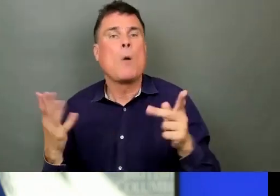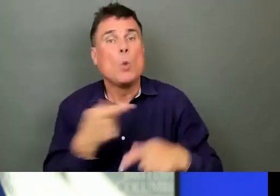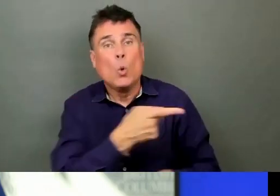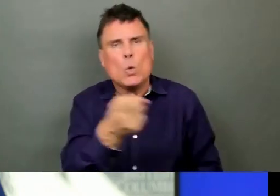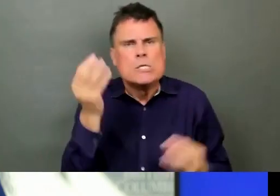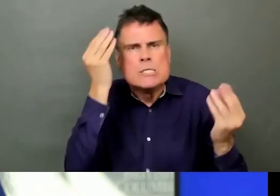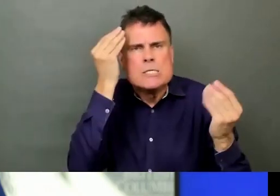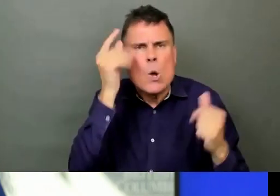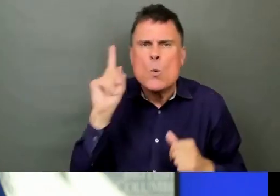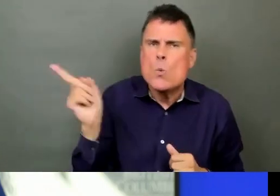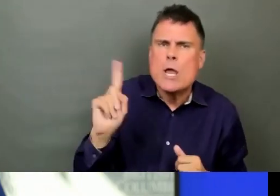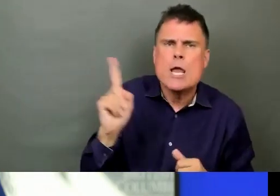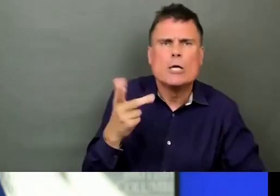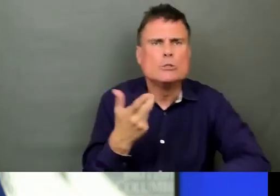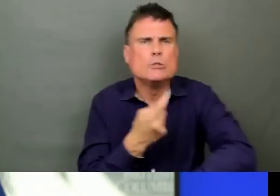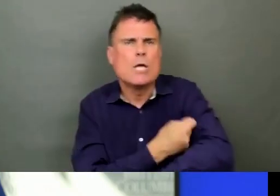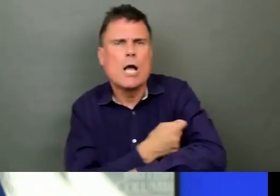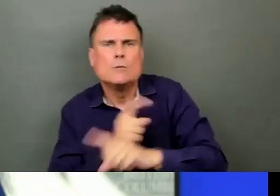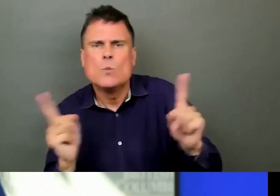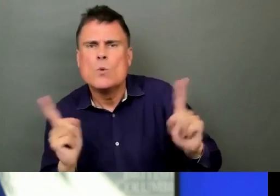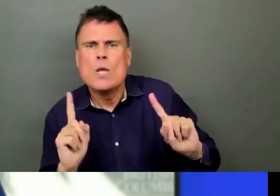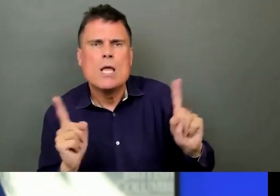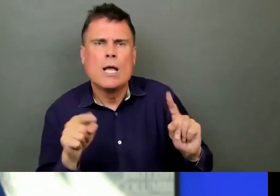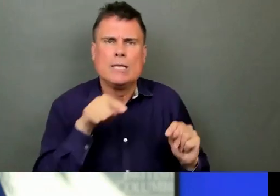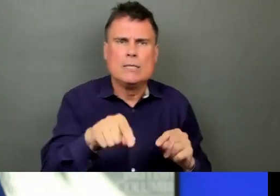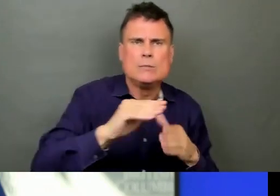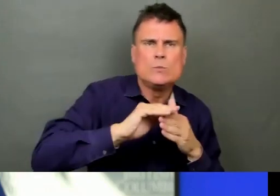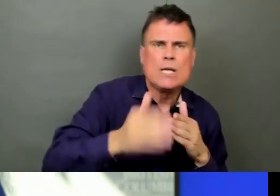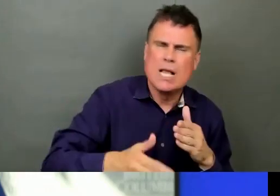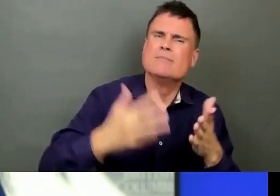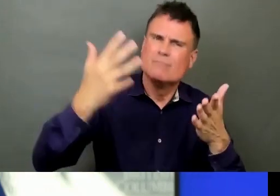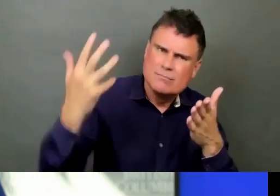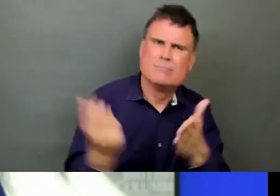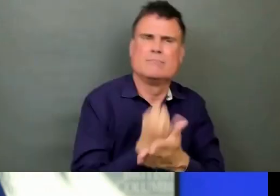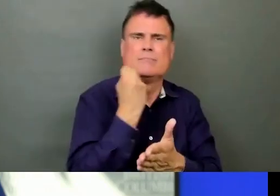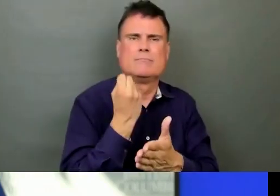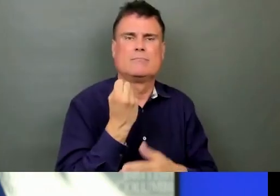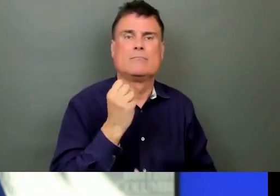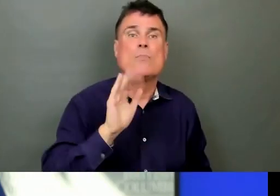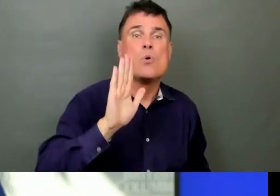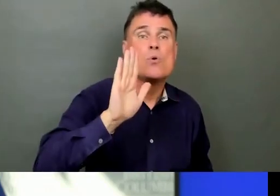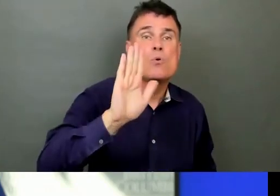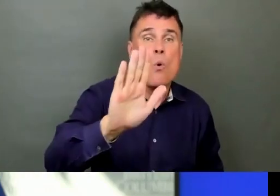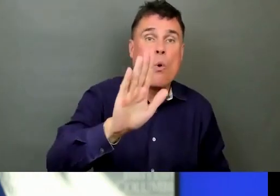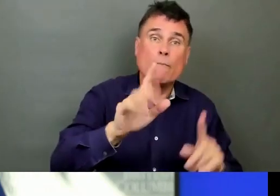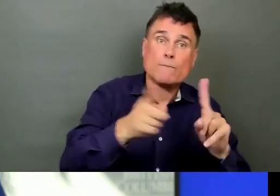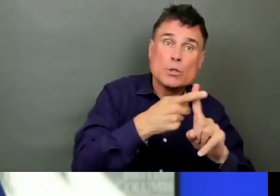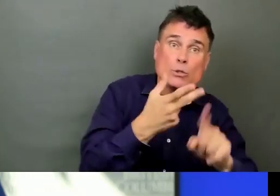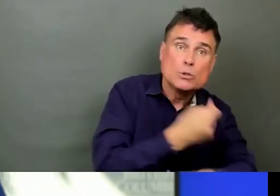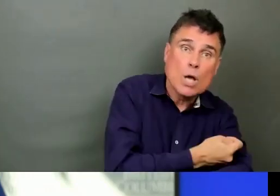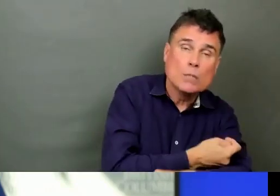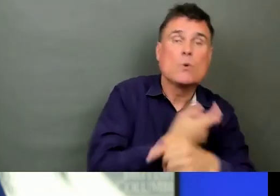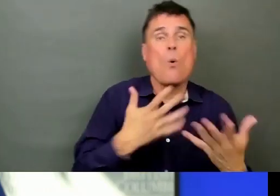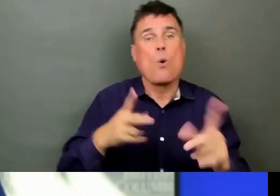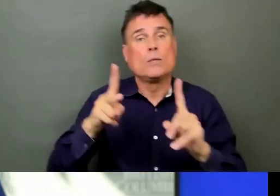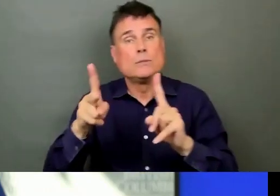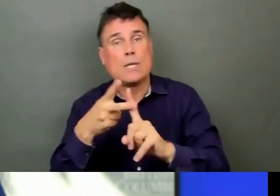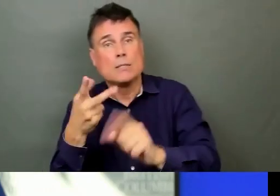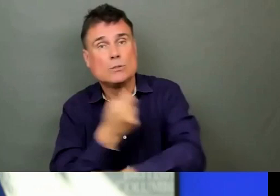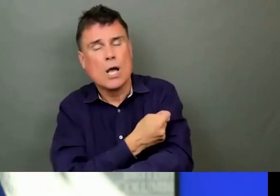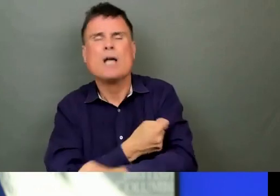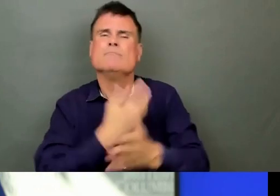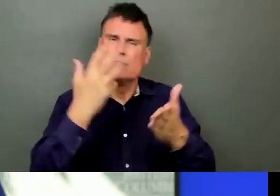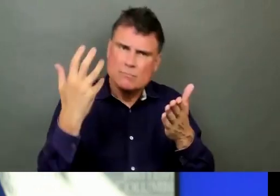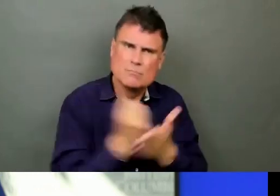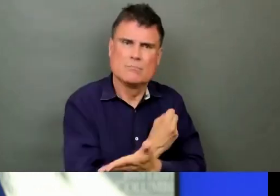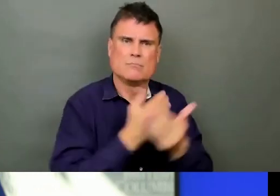dose one. That we remember that we're still at step three. And that we must continue to respect and work with one another.